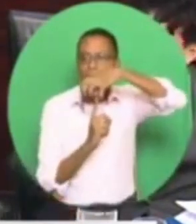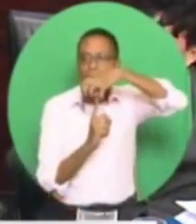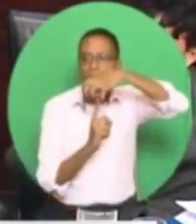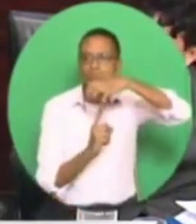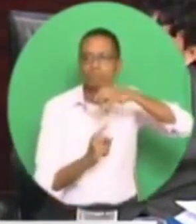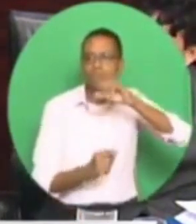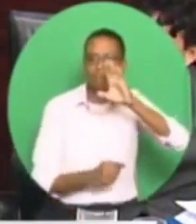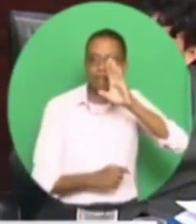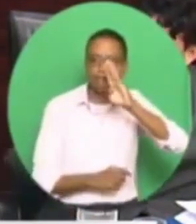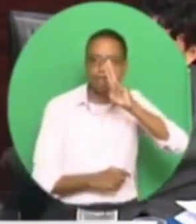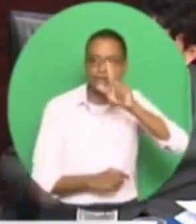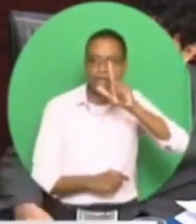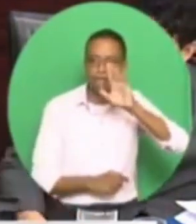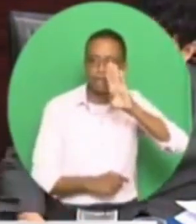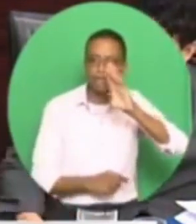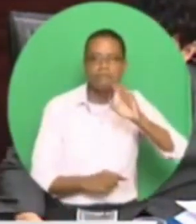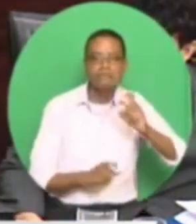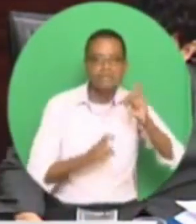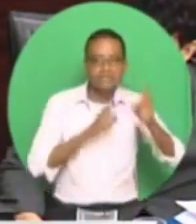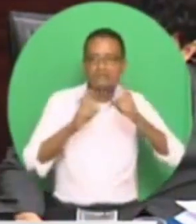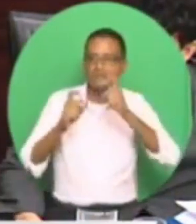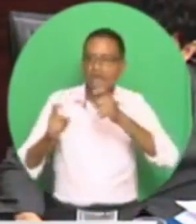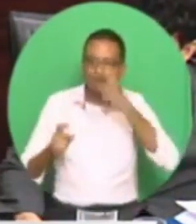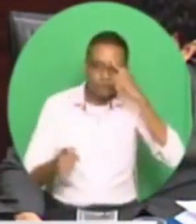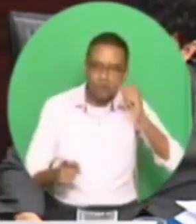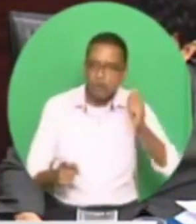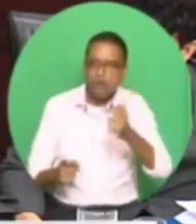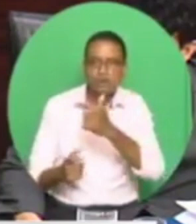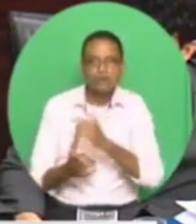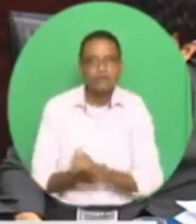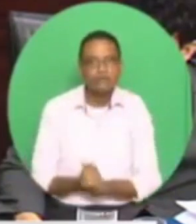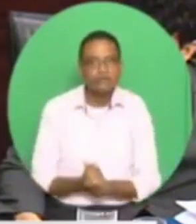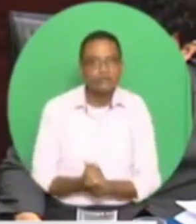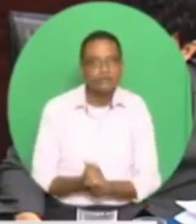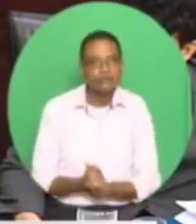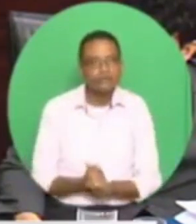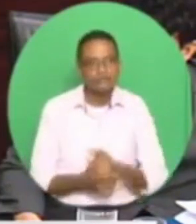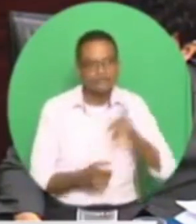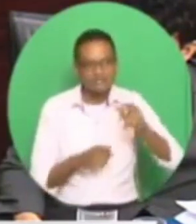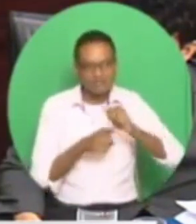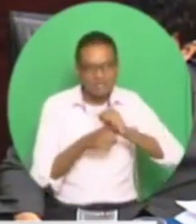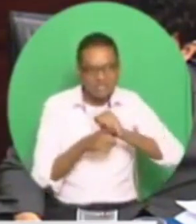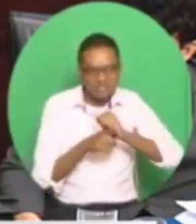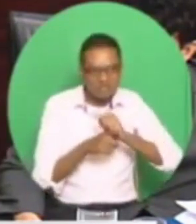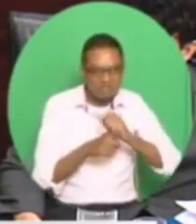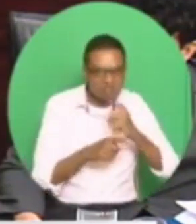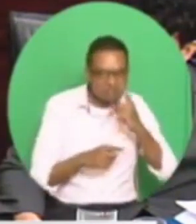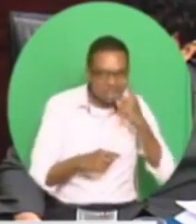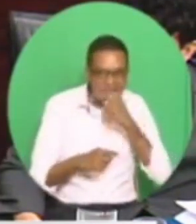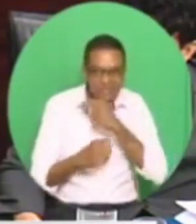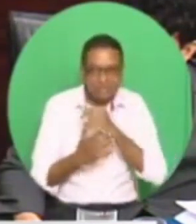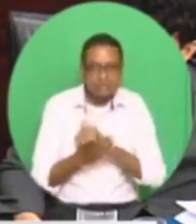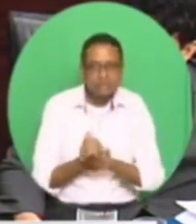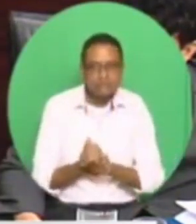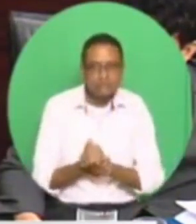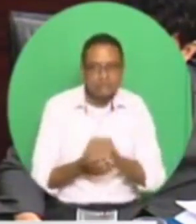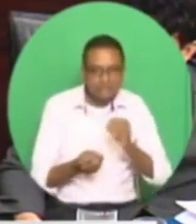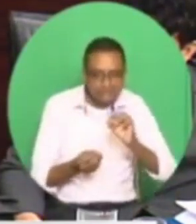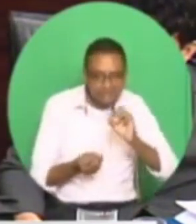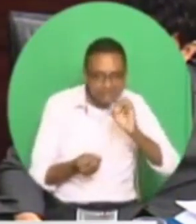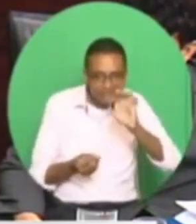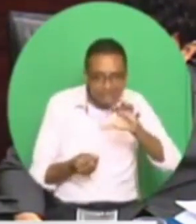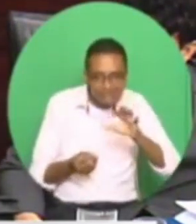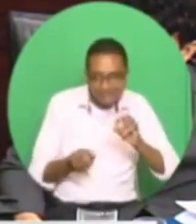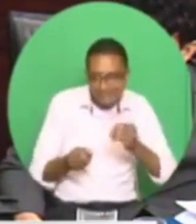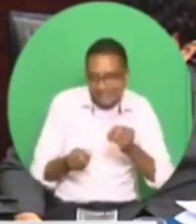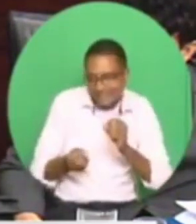They practiced to deceive. So they suggest a little crumbs here, little crumbs there, honestly believing that they can pull